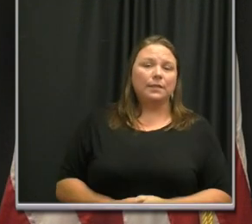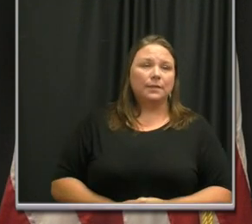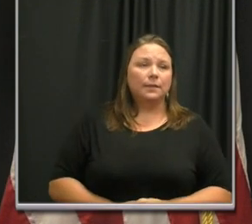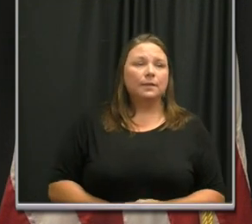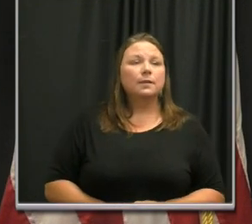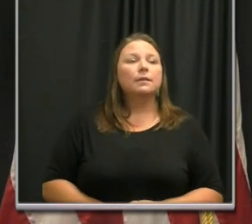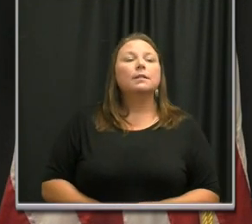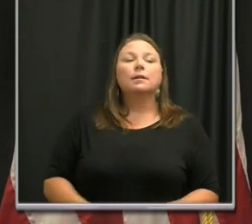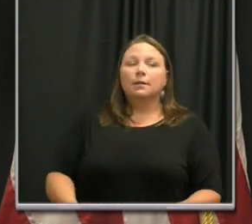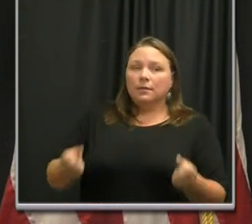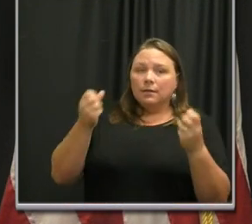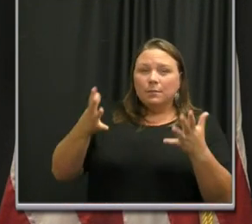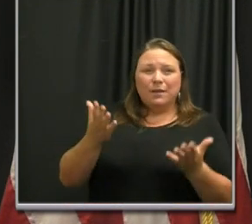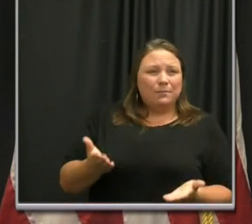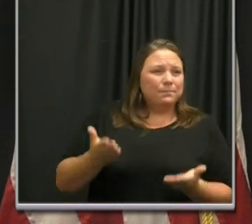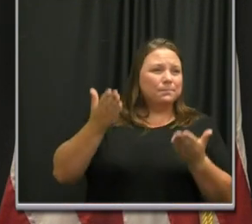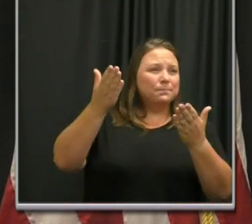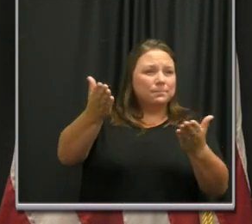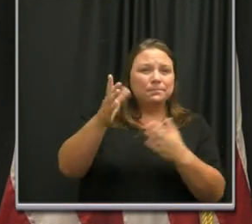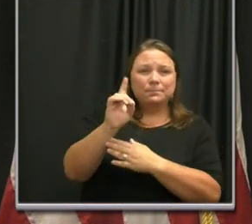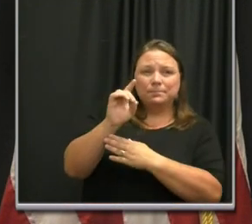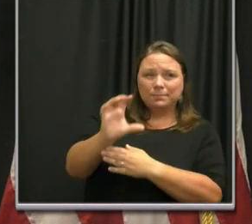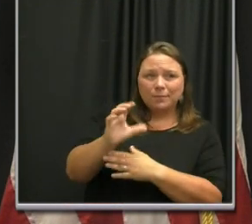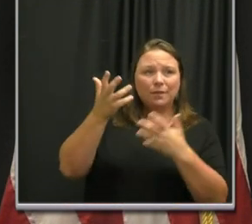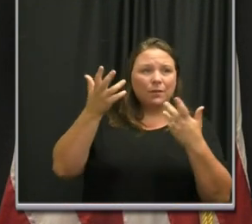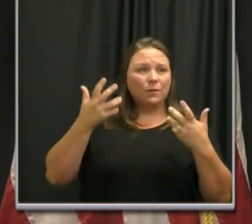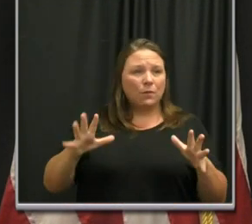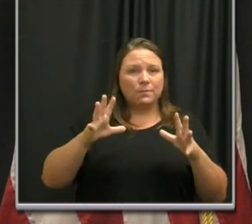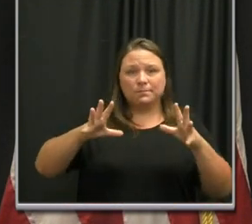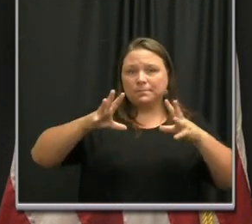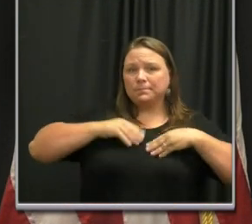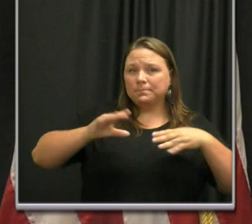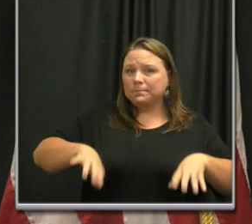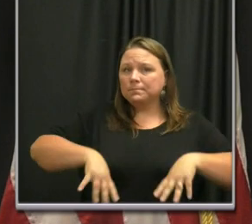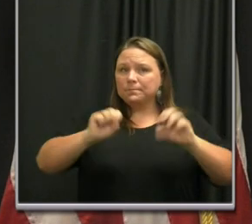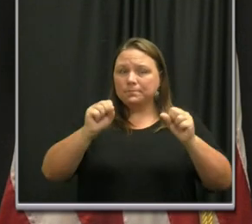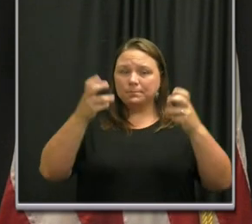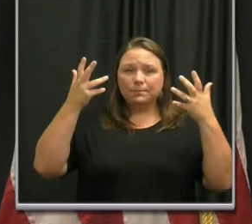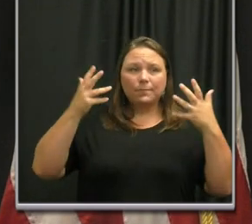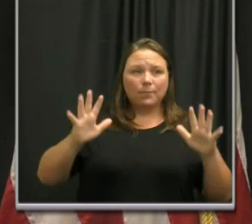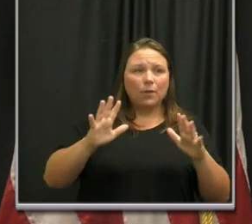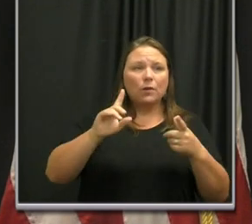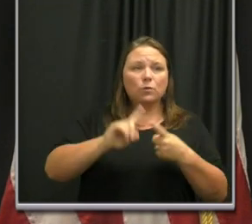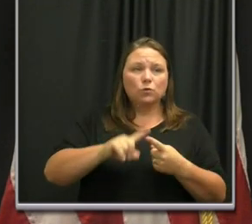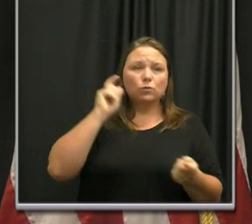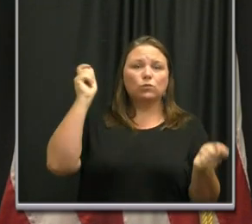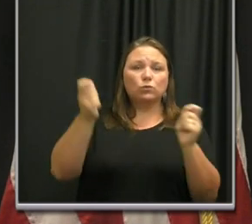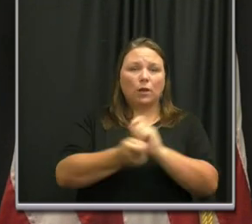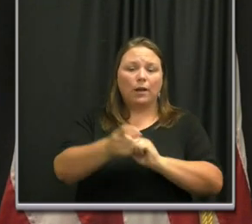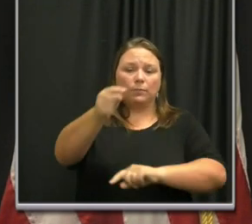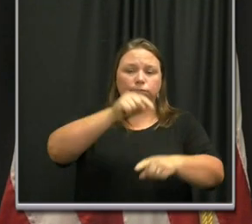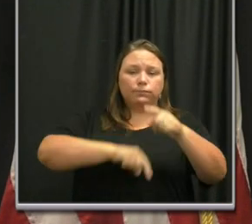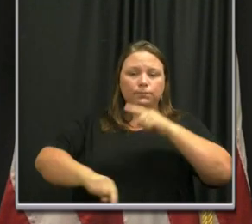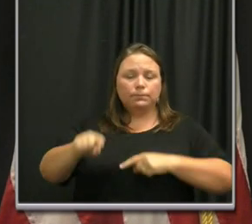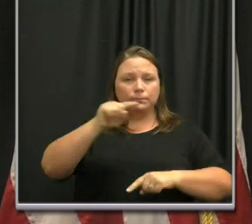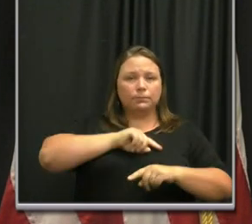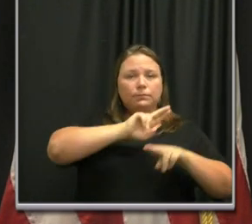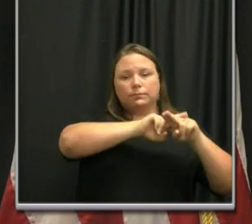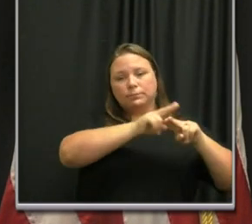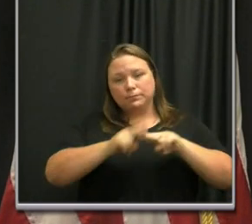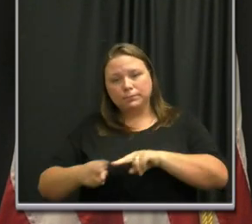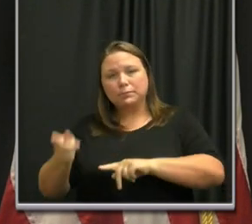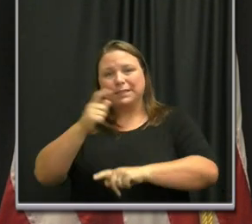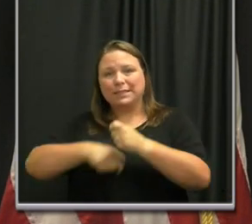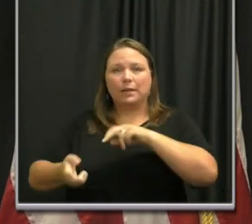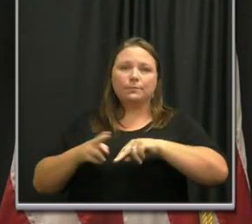Now, many of these recommendations Davidson County had already implemented in order to reverse the trend of rising COVID-19